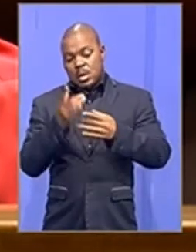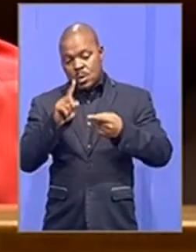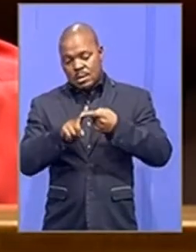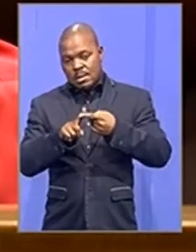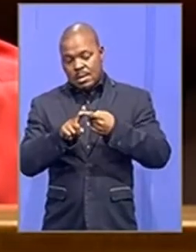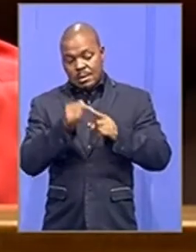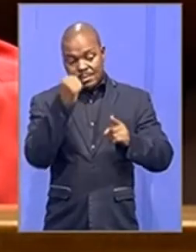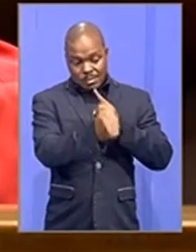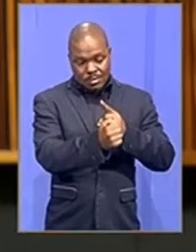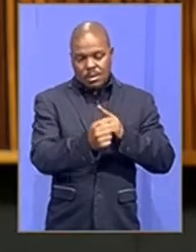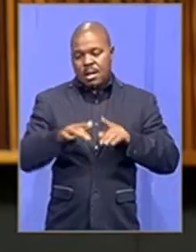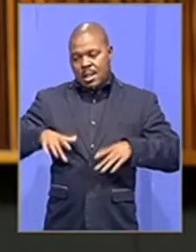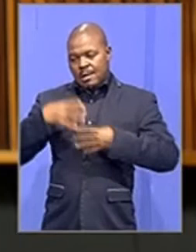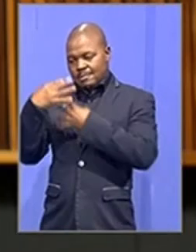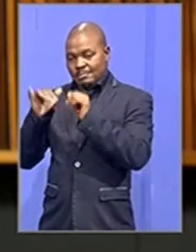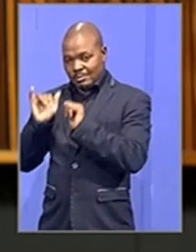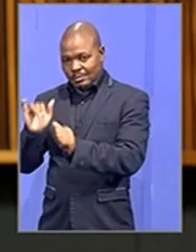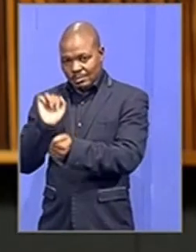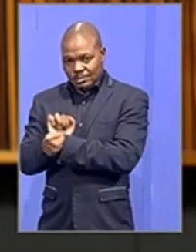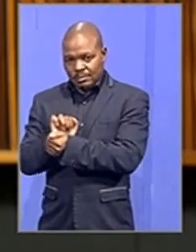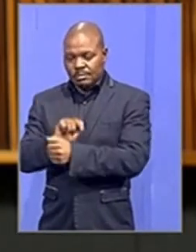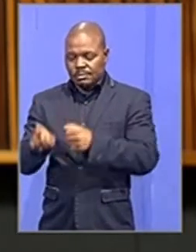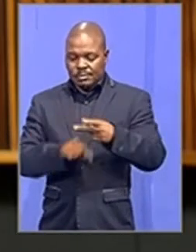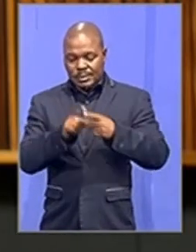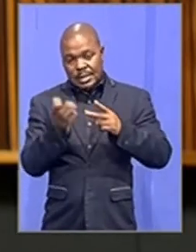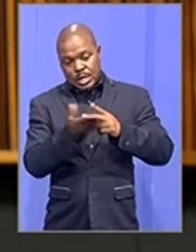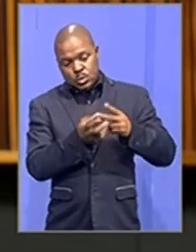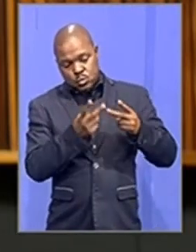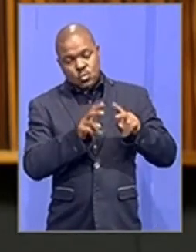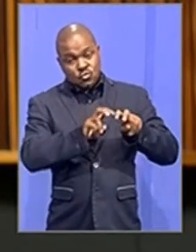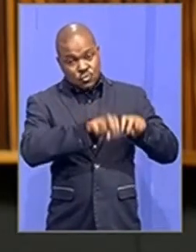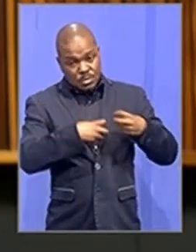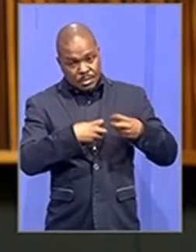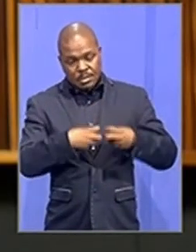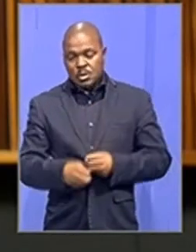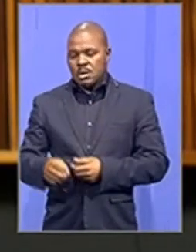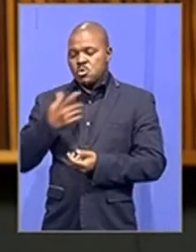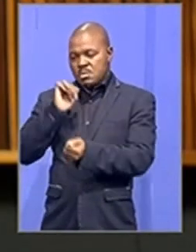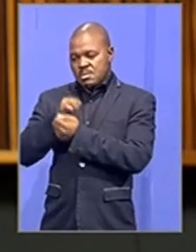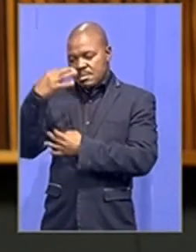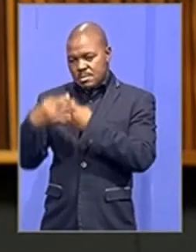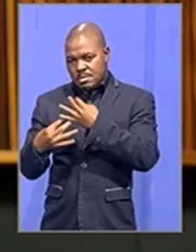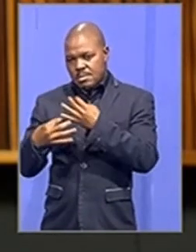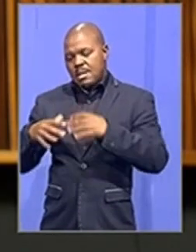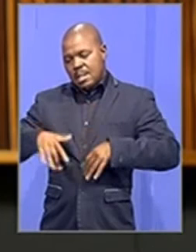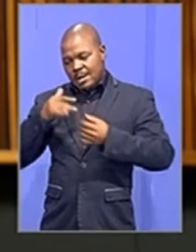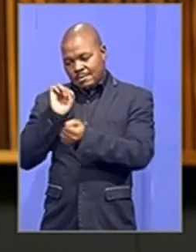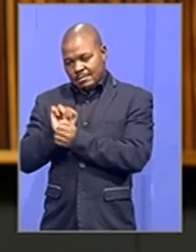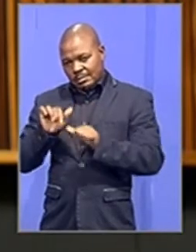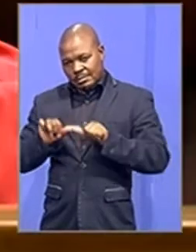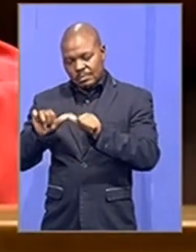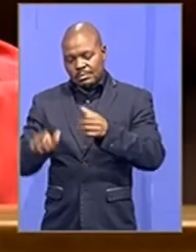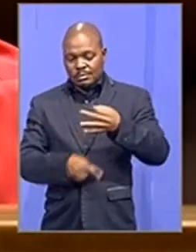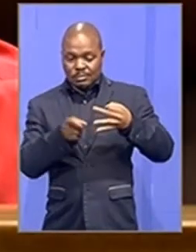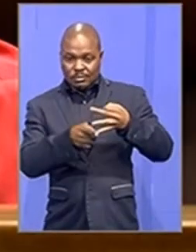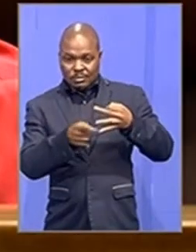life imprisonment. On count two, rape, you are sentenced to life imprisonment. On count three,